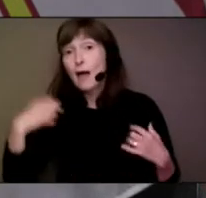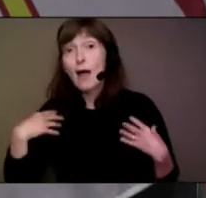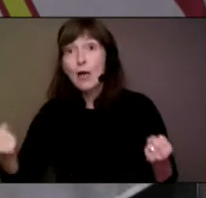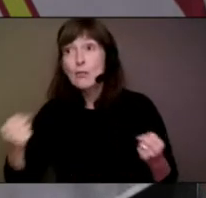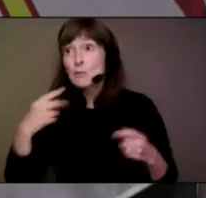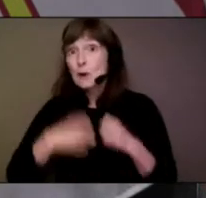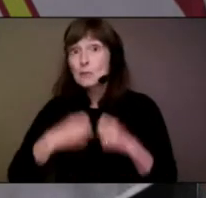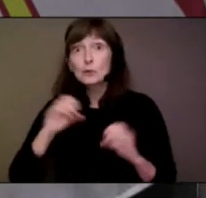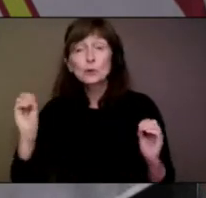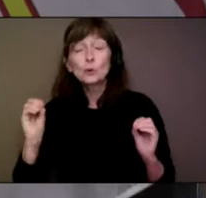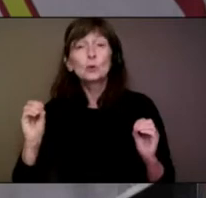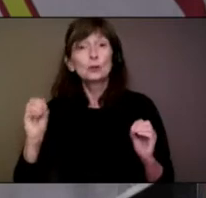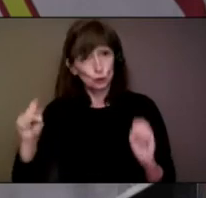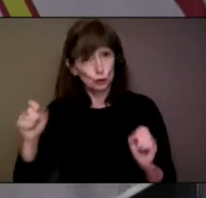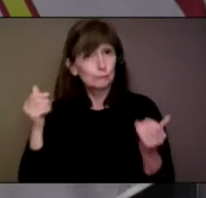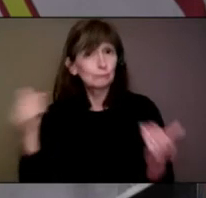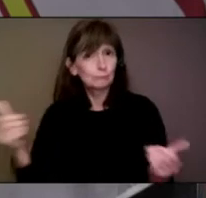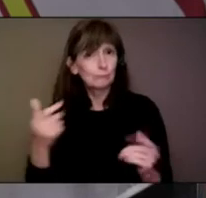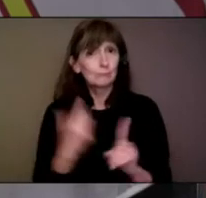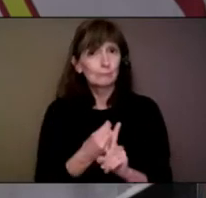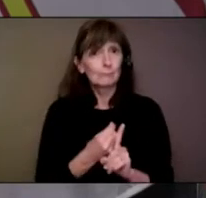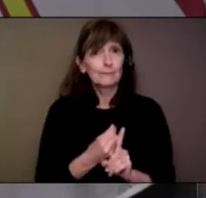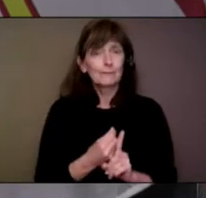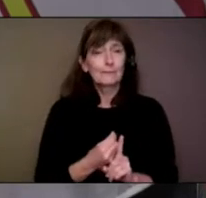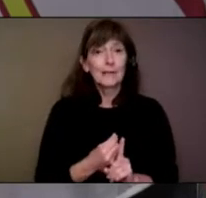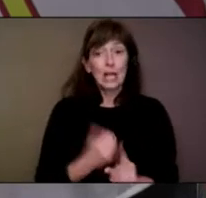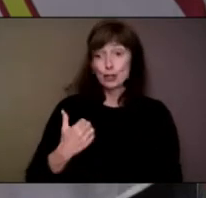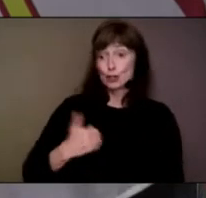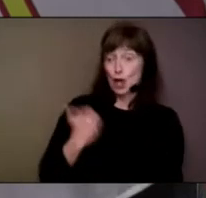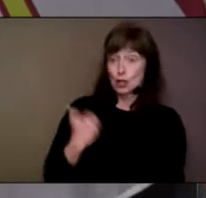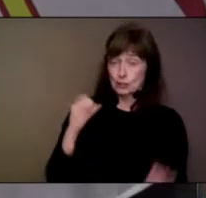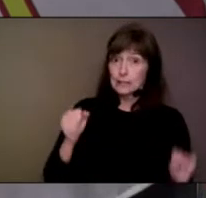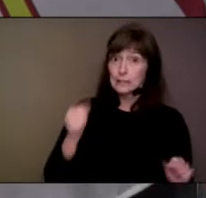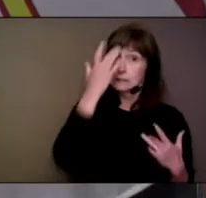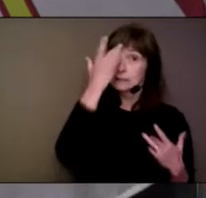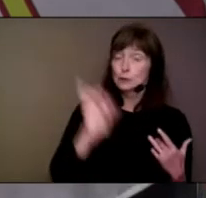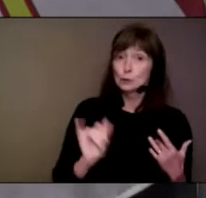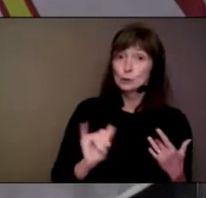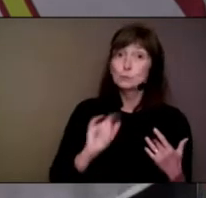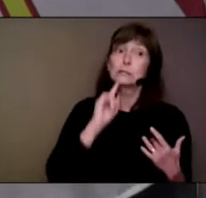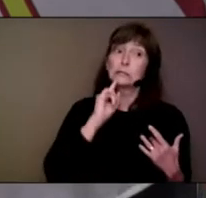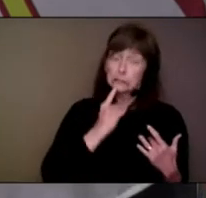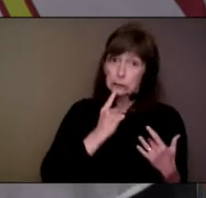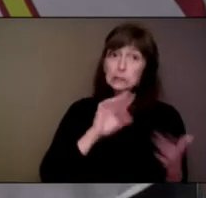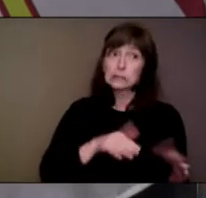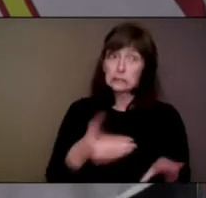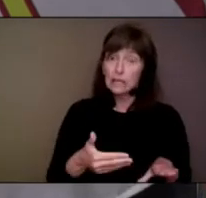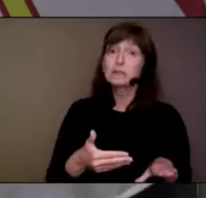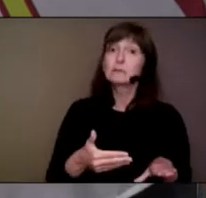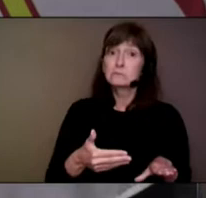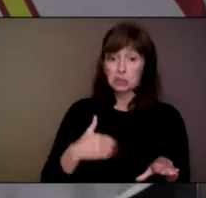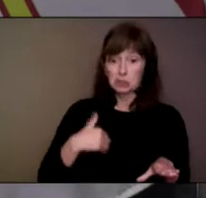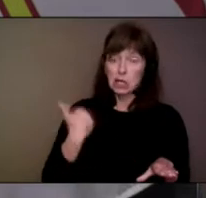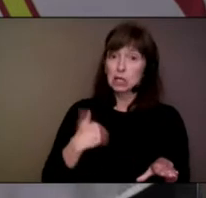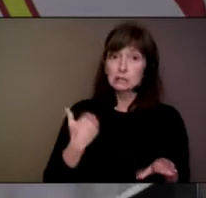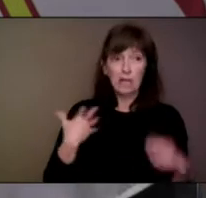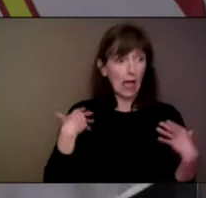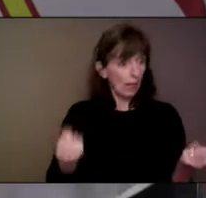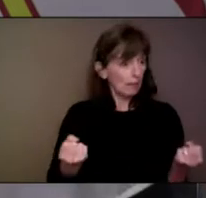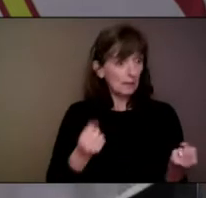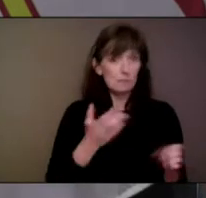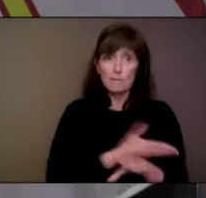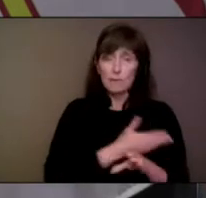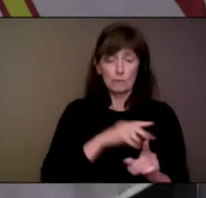severe illness from COVID-19. We have seen severe illness and deaths due to COVID-19 in young and healthy individuals.